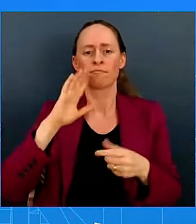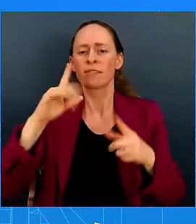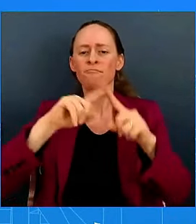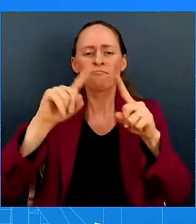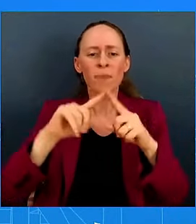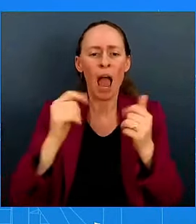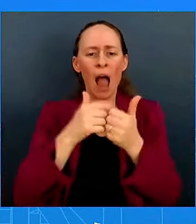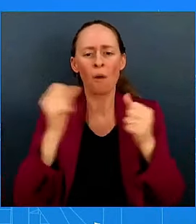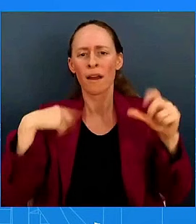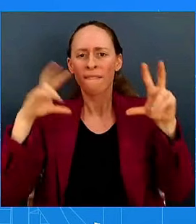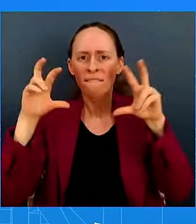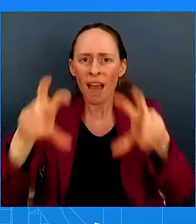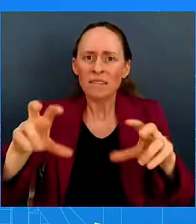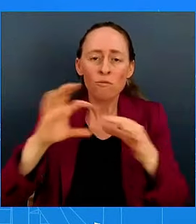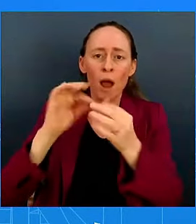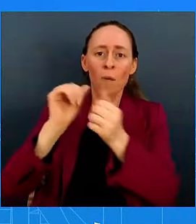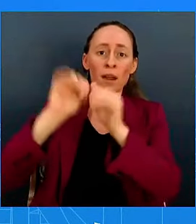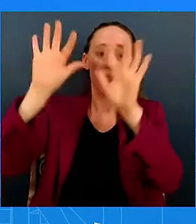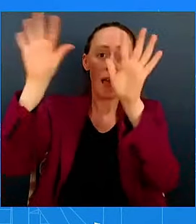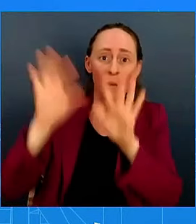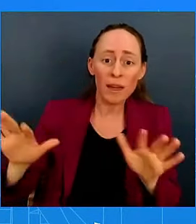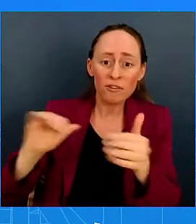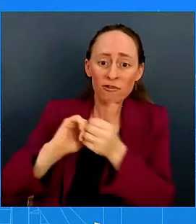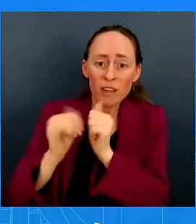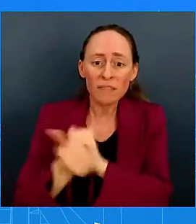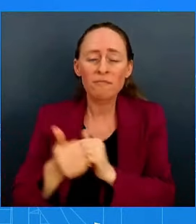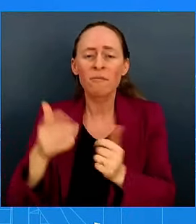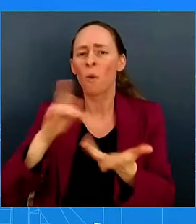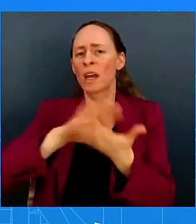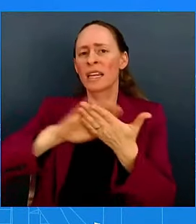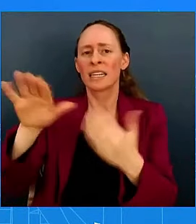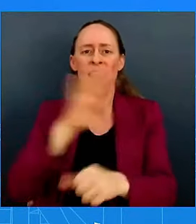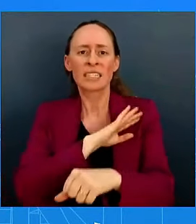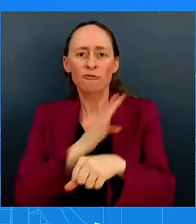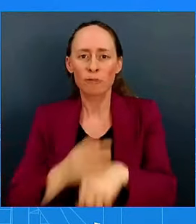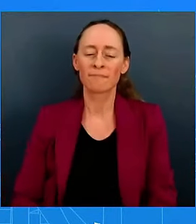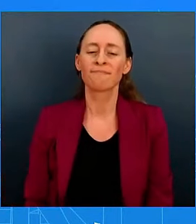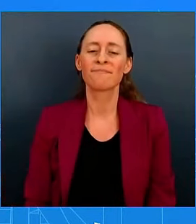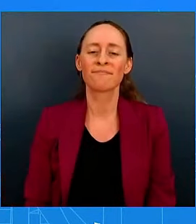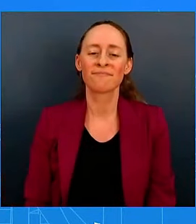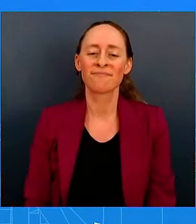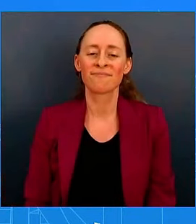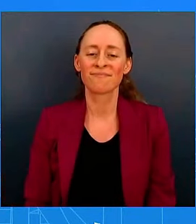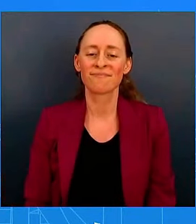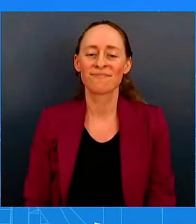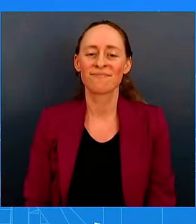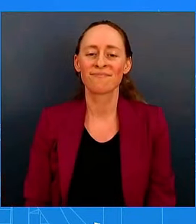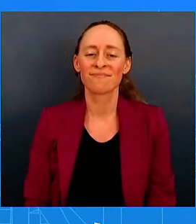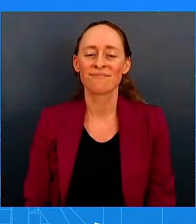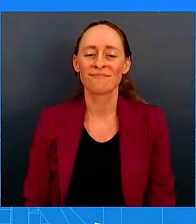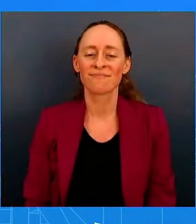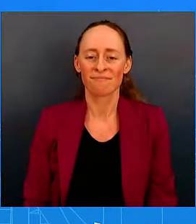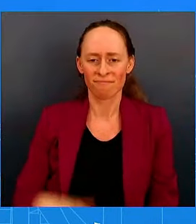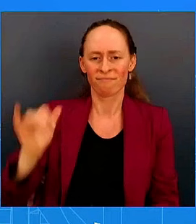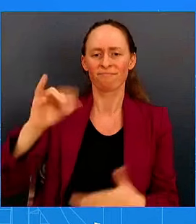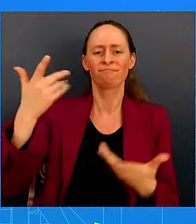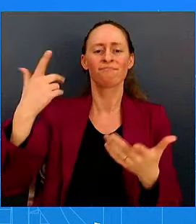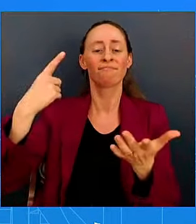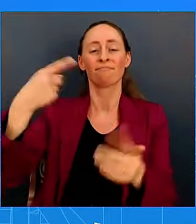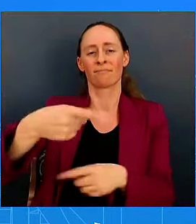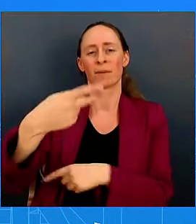build on the Partnership to Accelerate Transition to Clean Energy, or otherwise known as PACE, which we signed with the UAE two years ago.